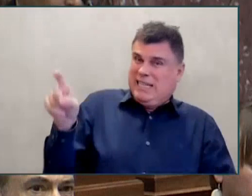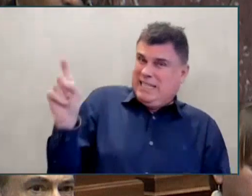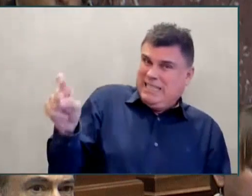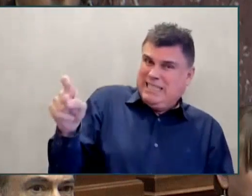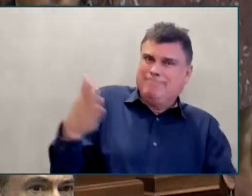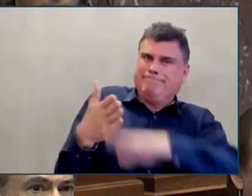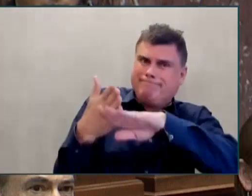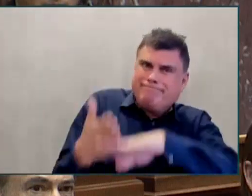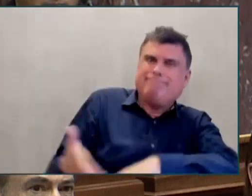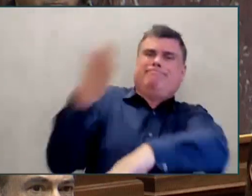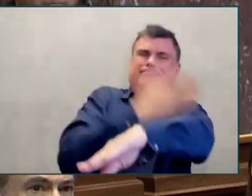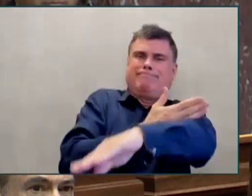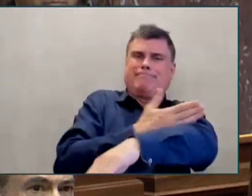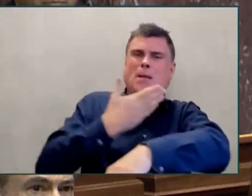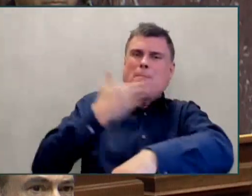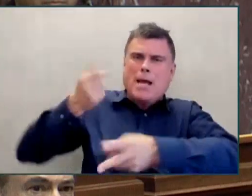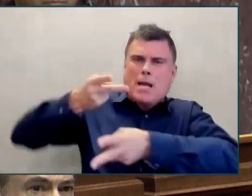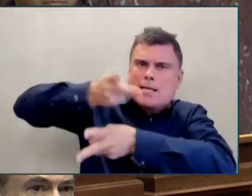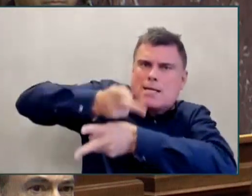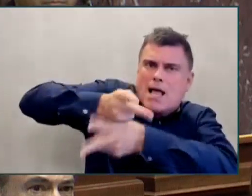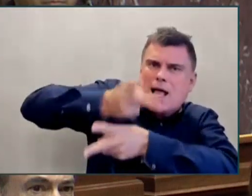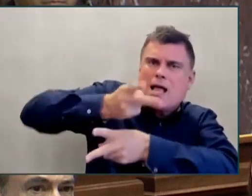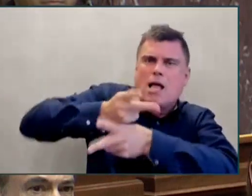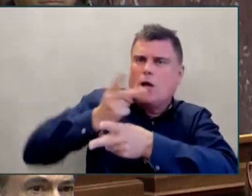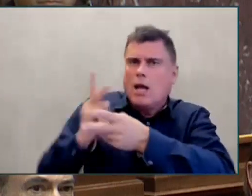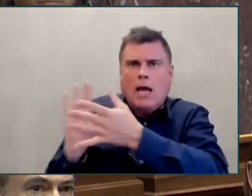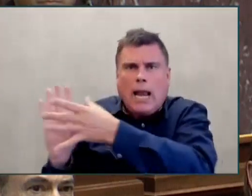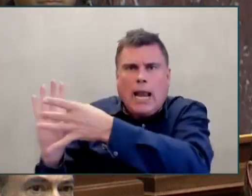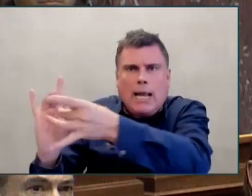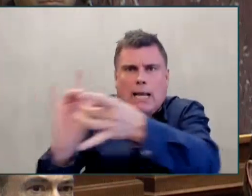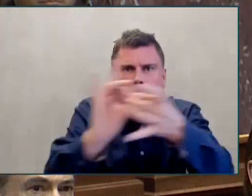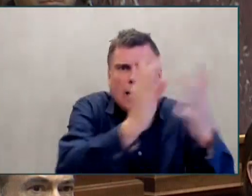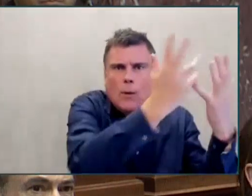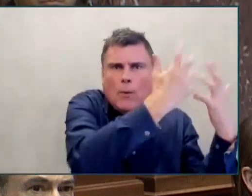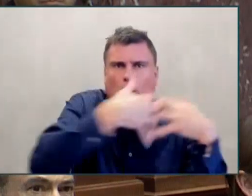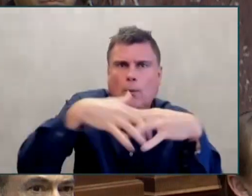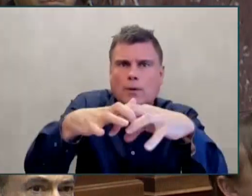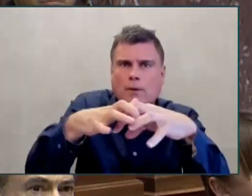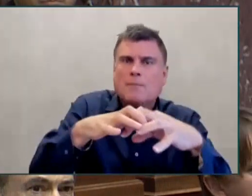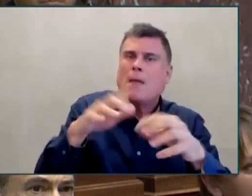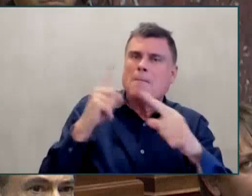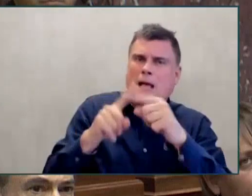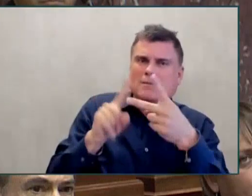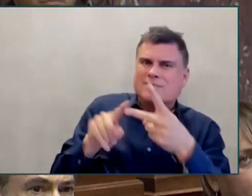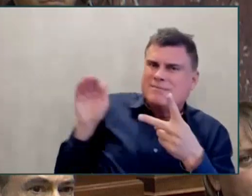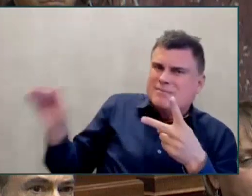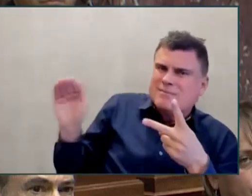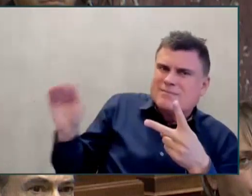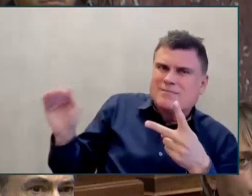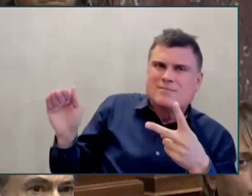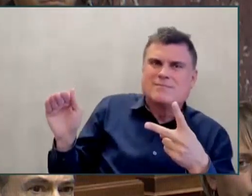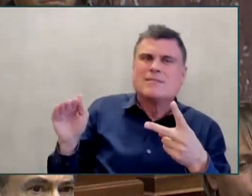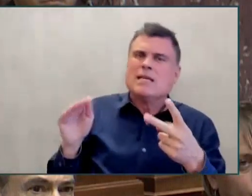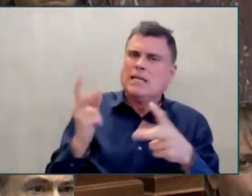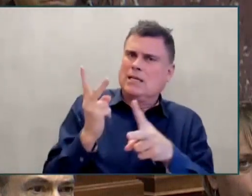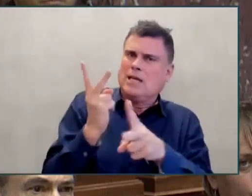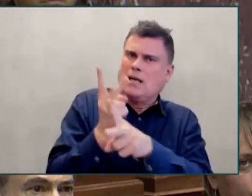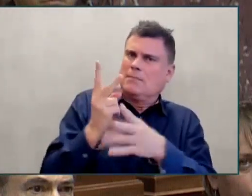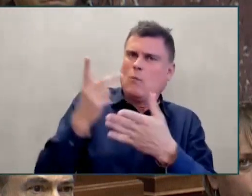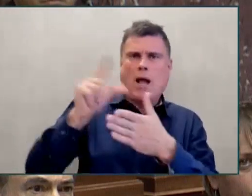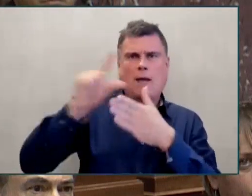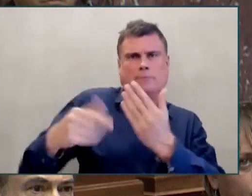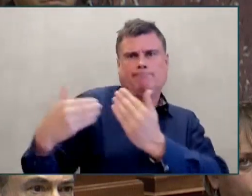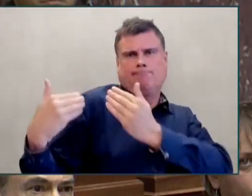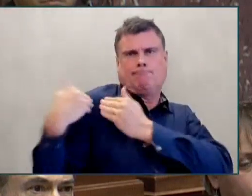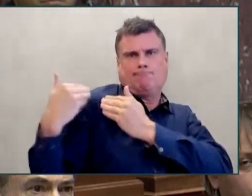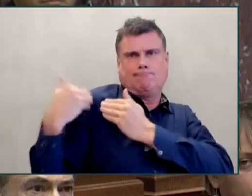to hold the health authorities accountable and identify the touchpoints. Honourable Speaker, six months later,